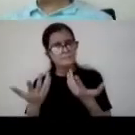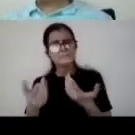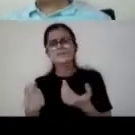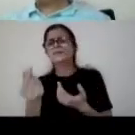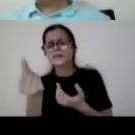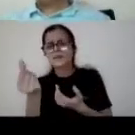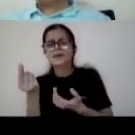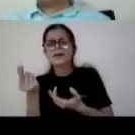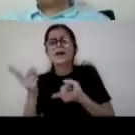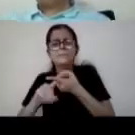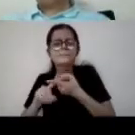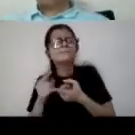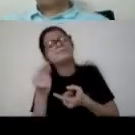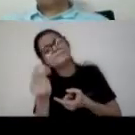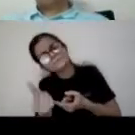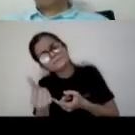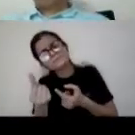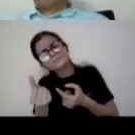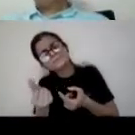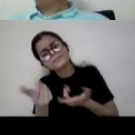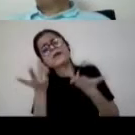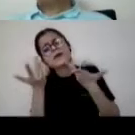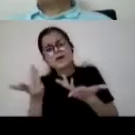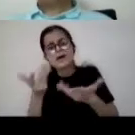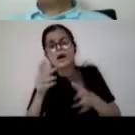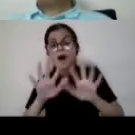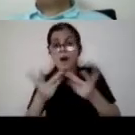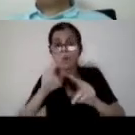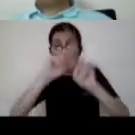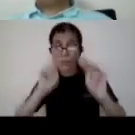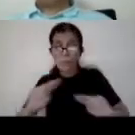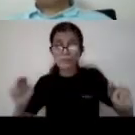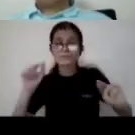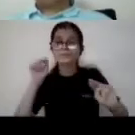of uh you know giving like how an international